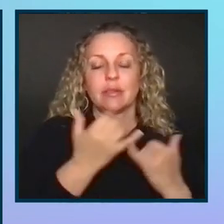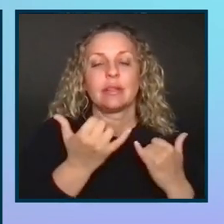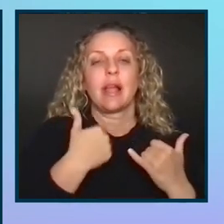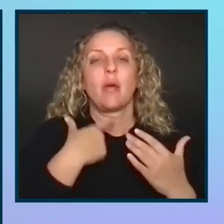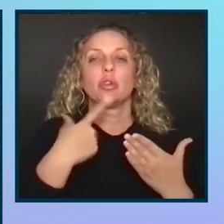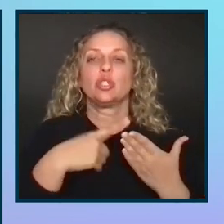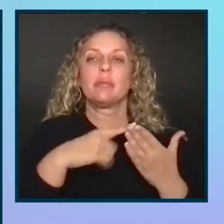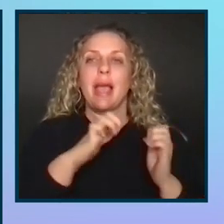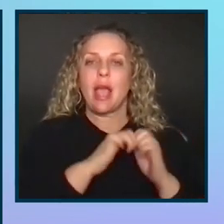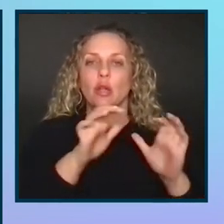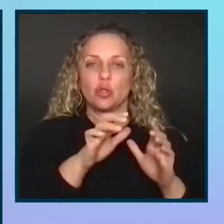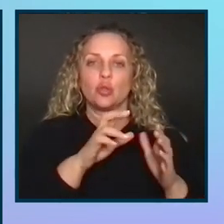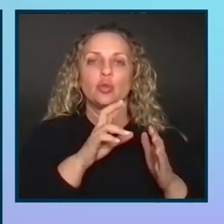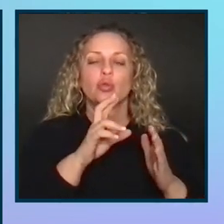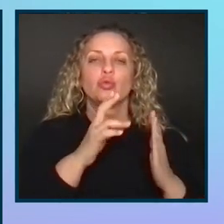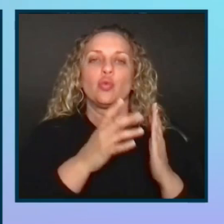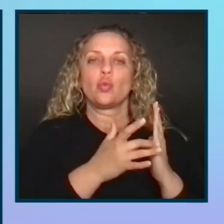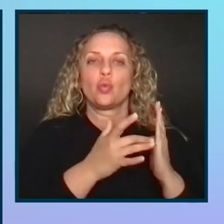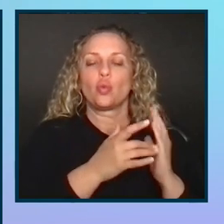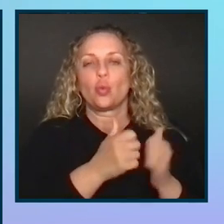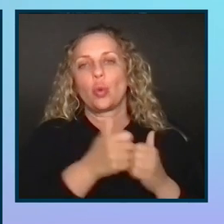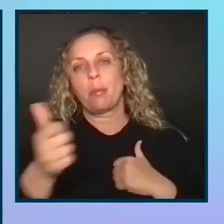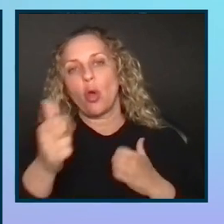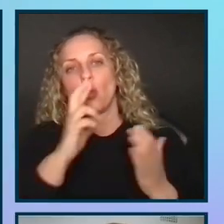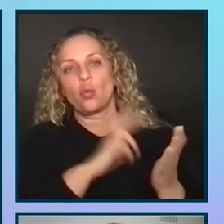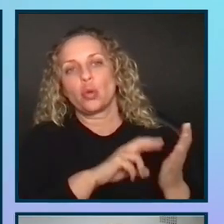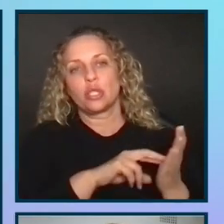talk about how to do remote research studies for accessibility.